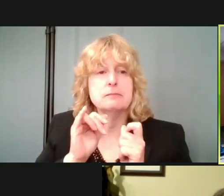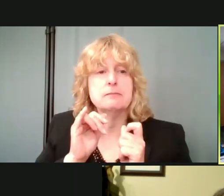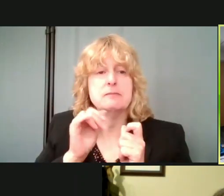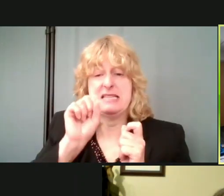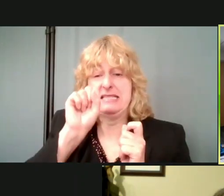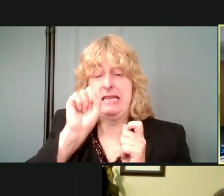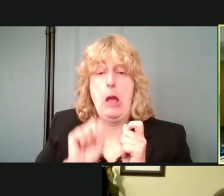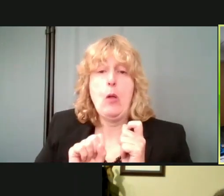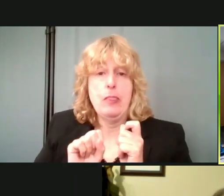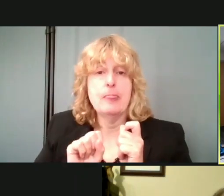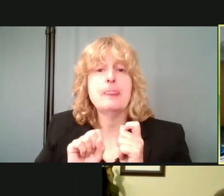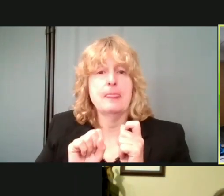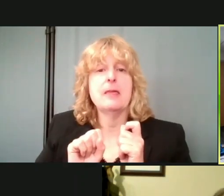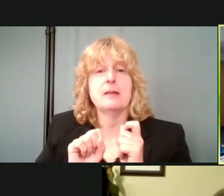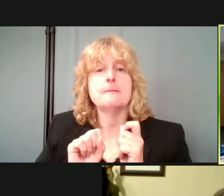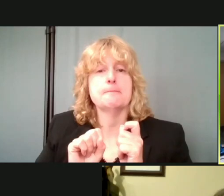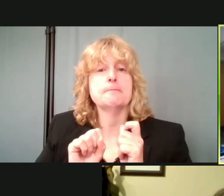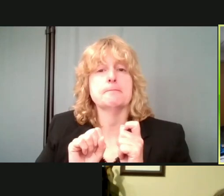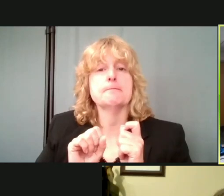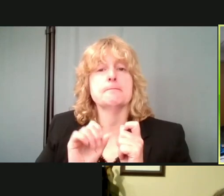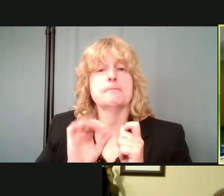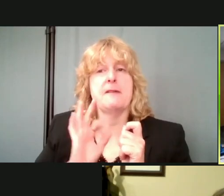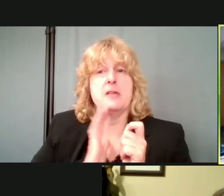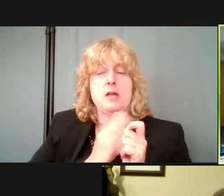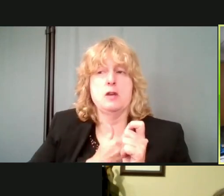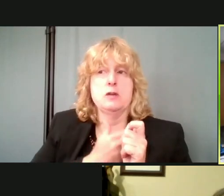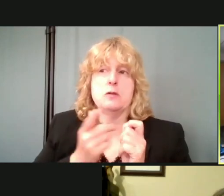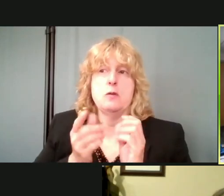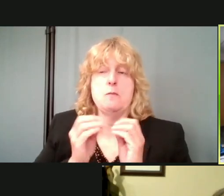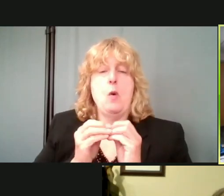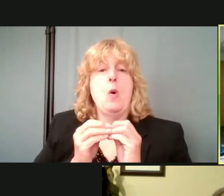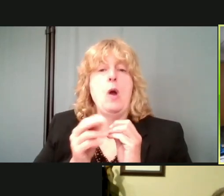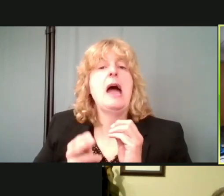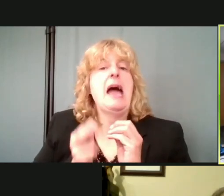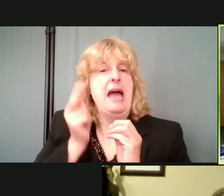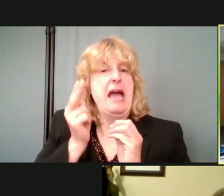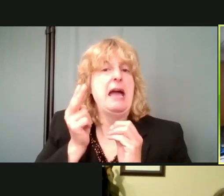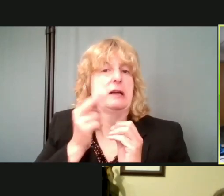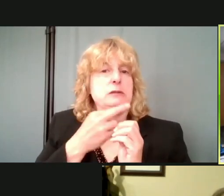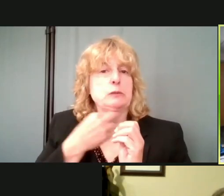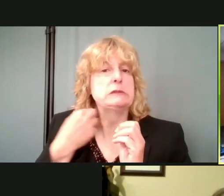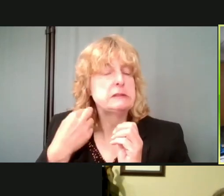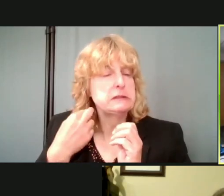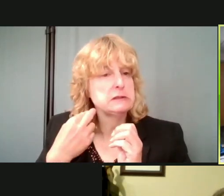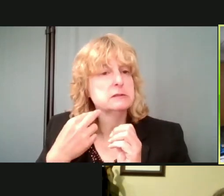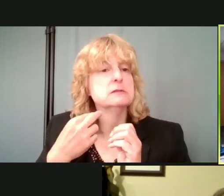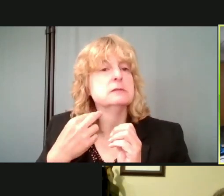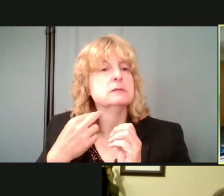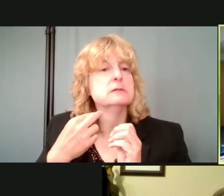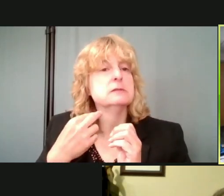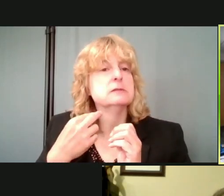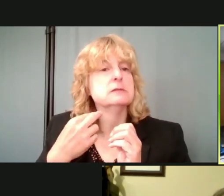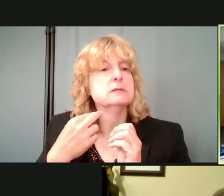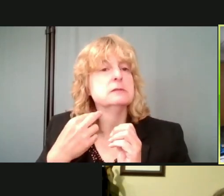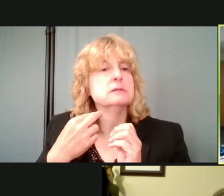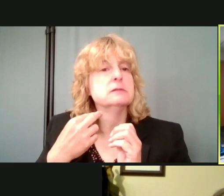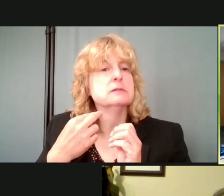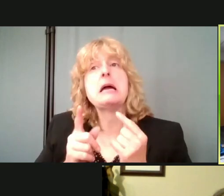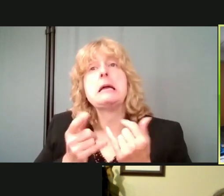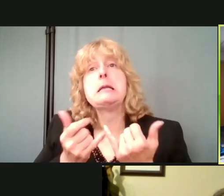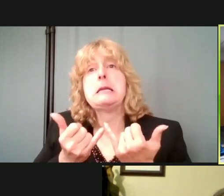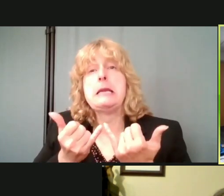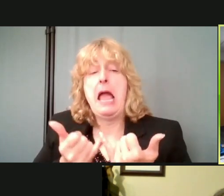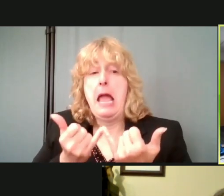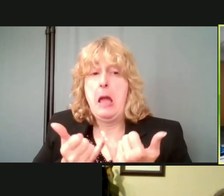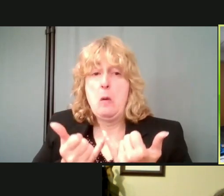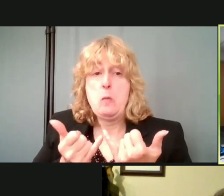at a higher, um, level than we are risk level. Um, but right now, and no, right